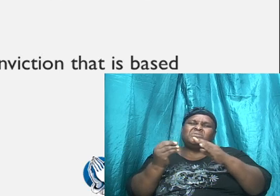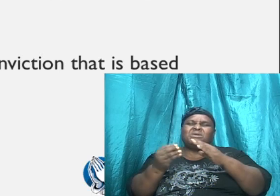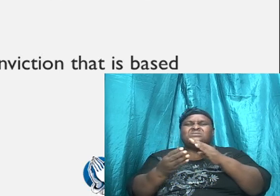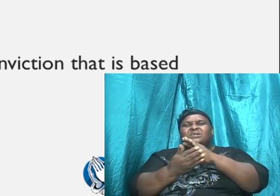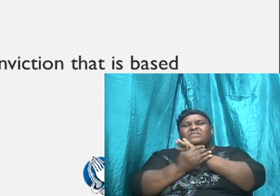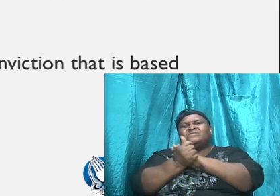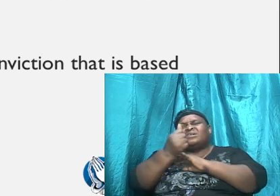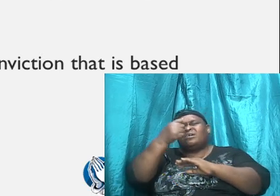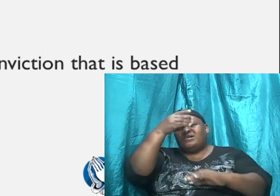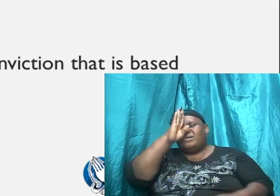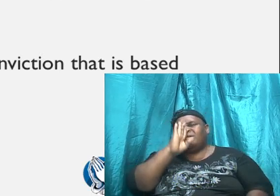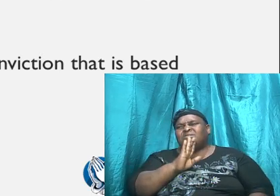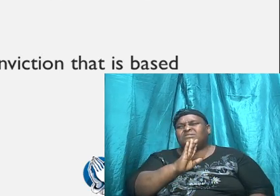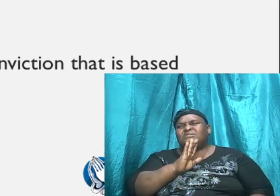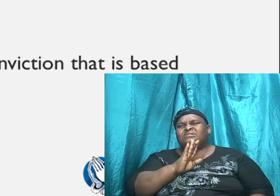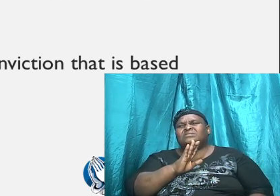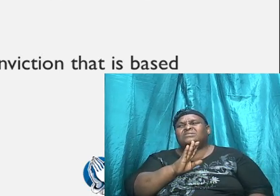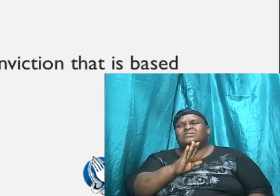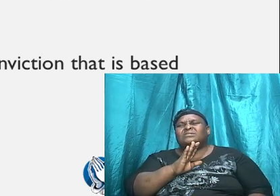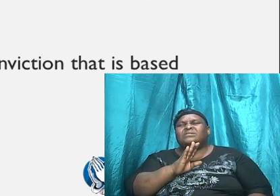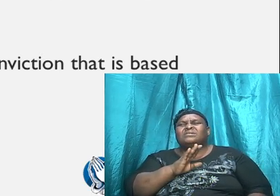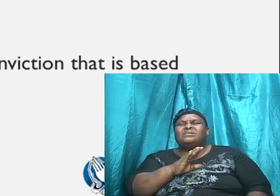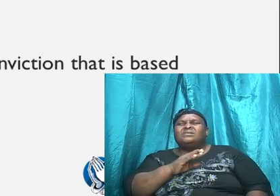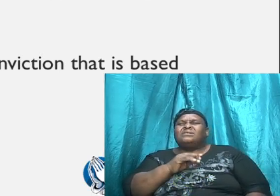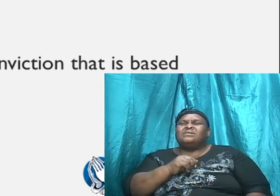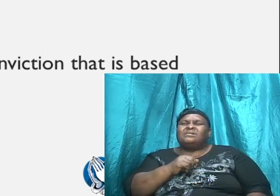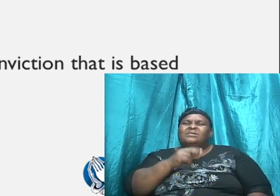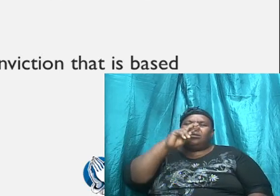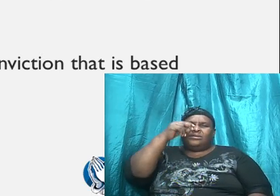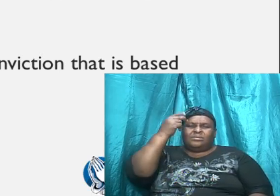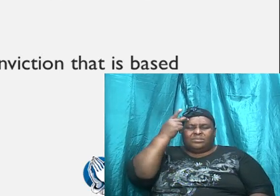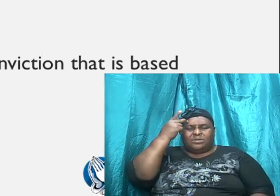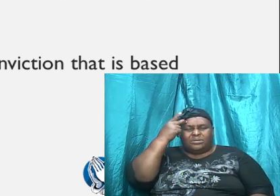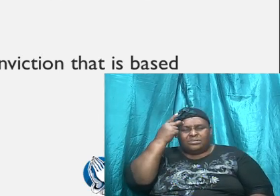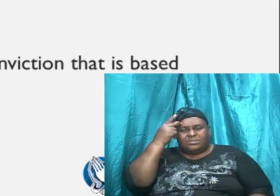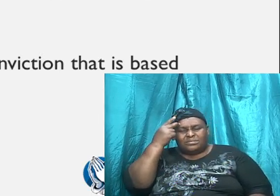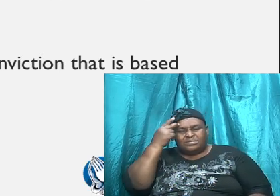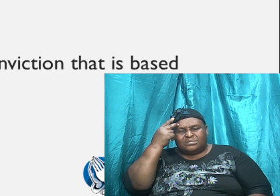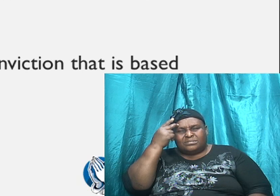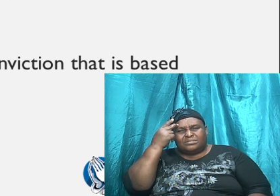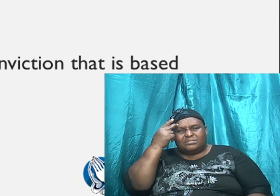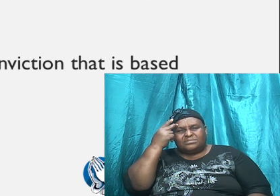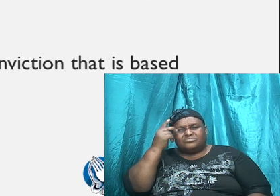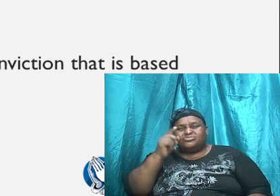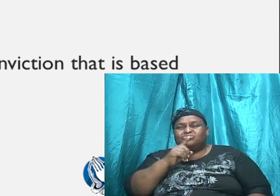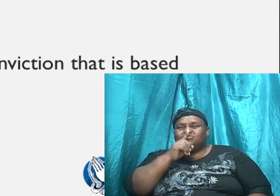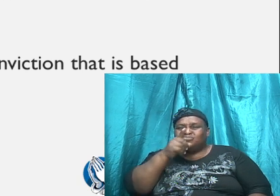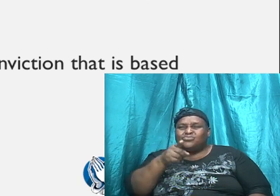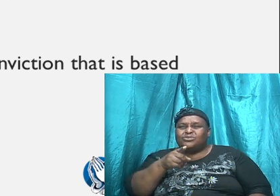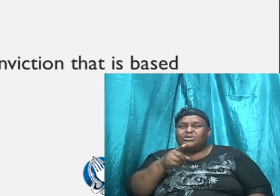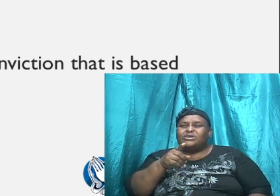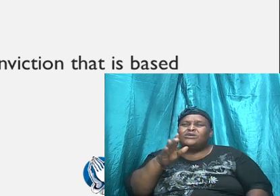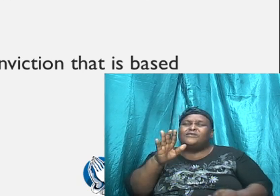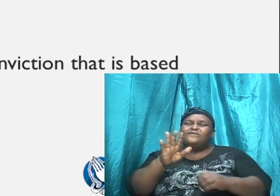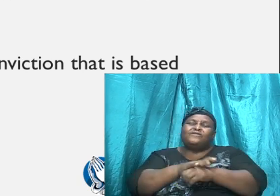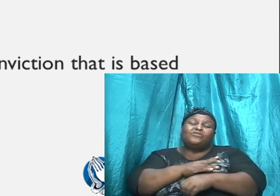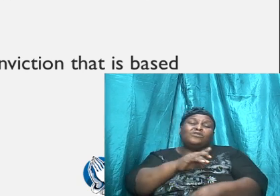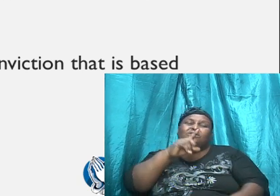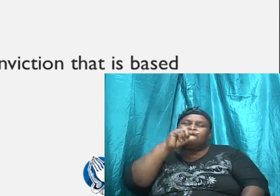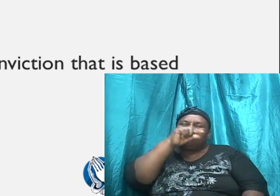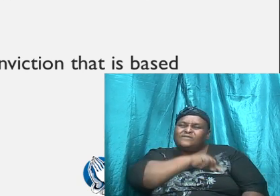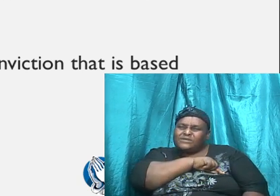of God, he is, the Bible says, you know, he is persuaded, is fully convinced